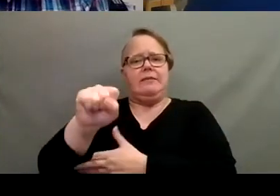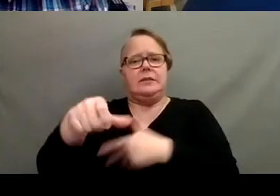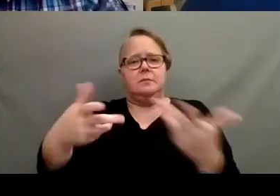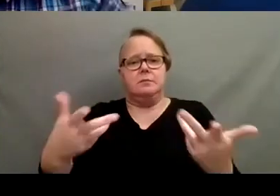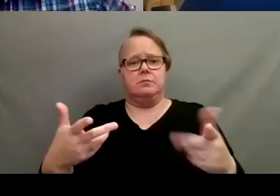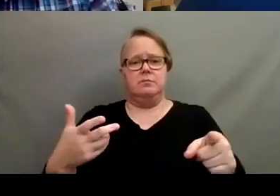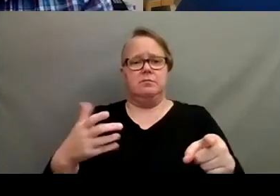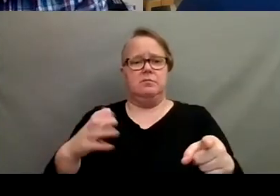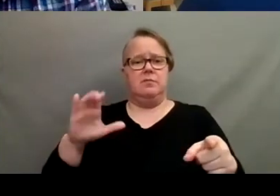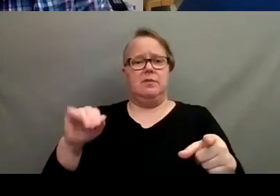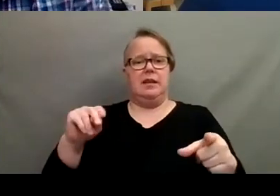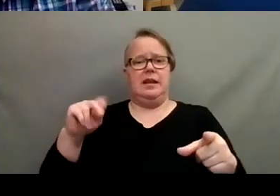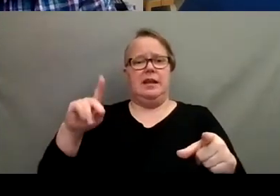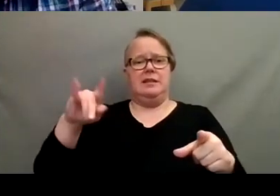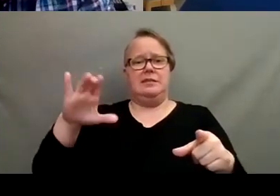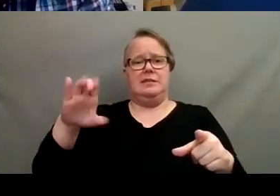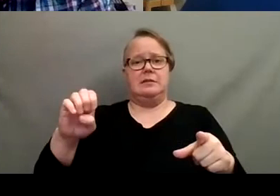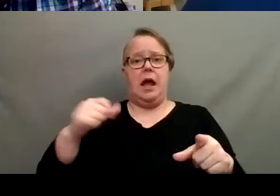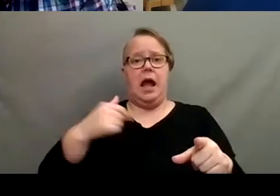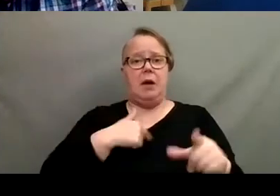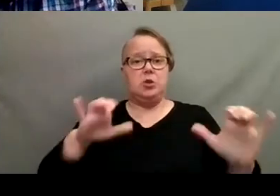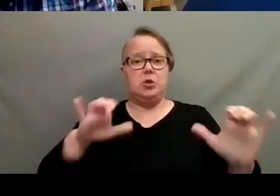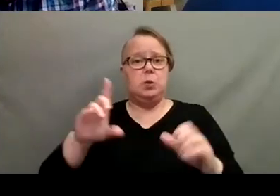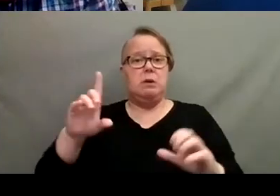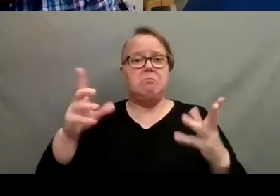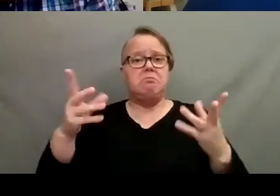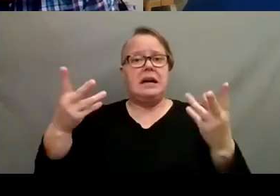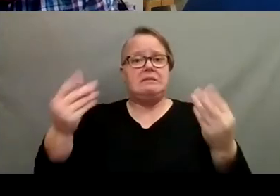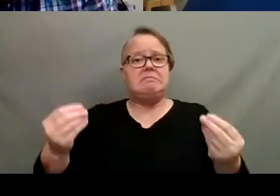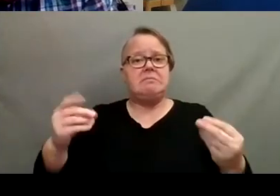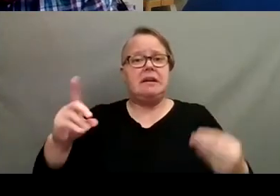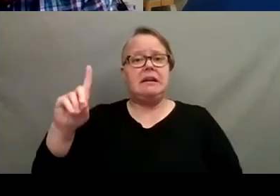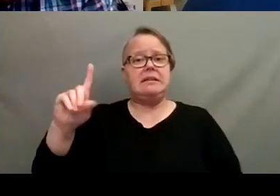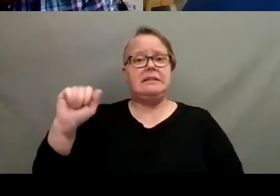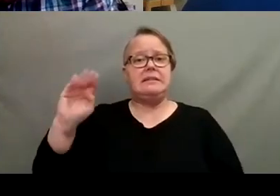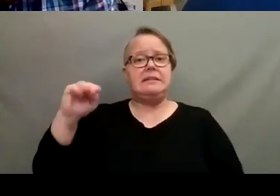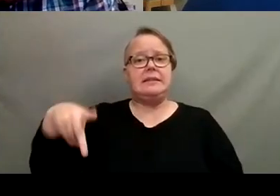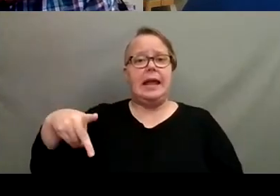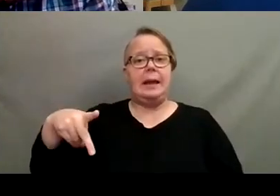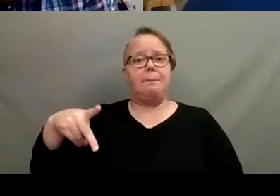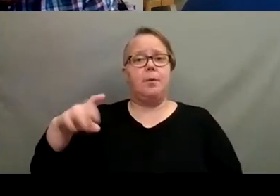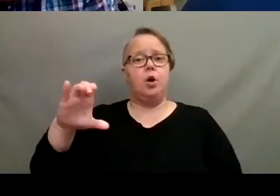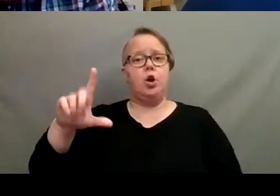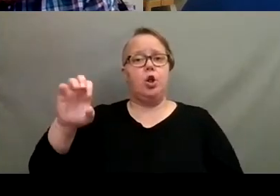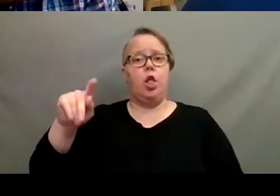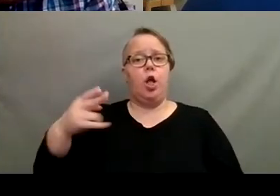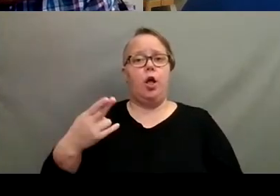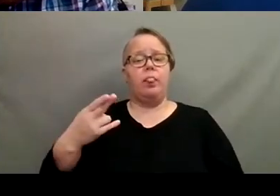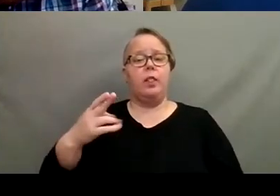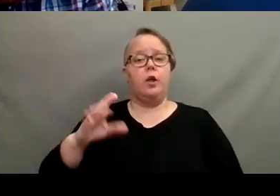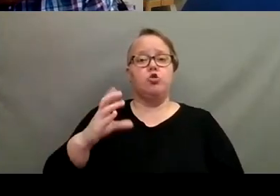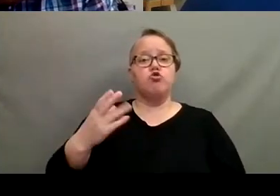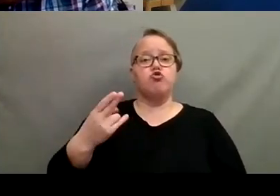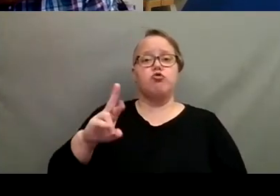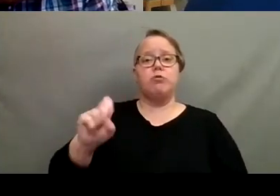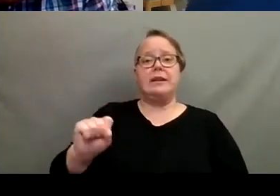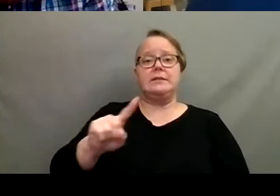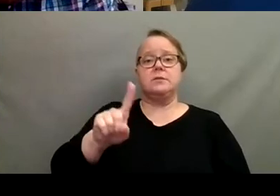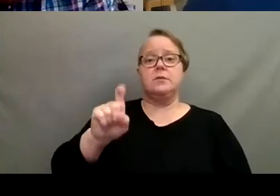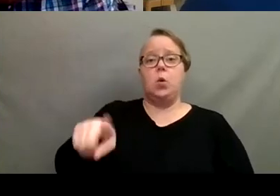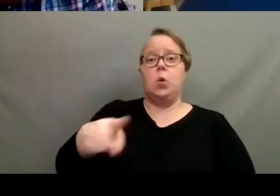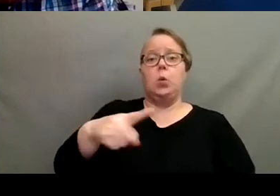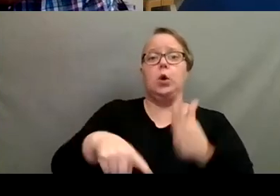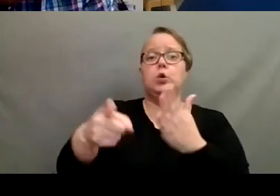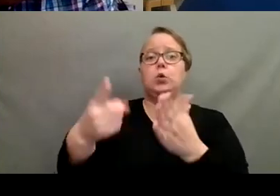would just do a damp cloth would be my technique. Chris, what are you going to use on your rubber tree leaves? I Oh, I